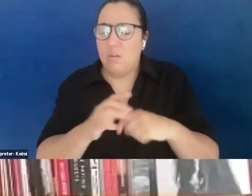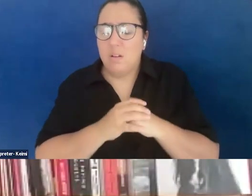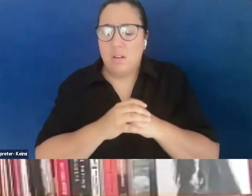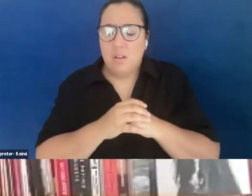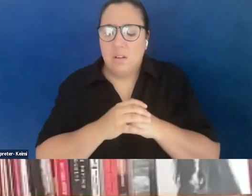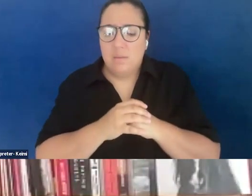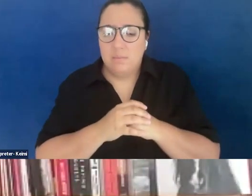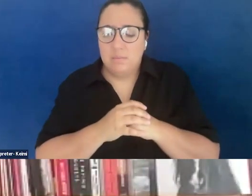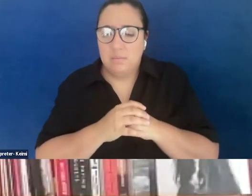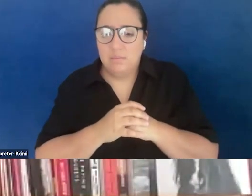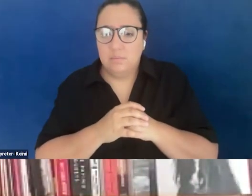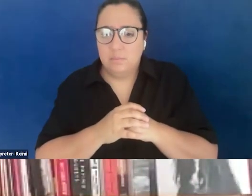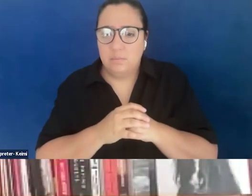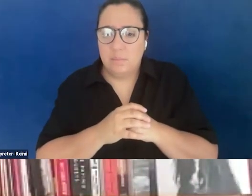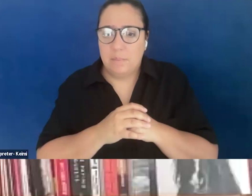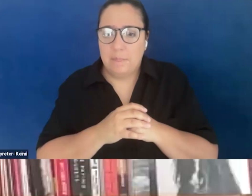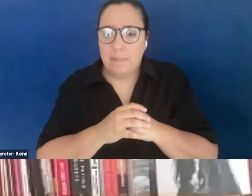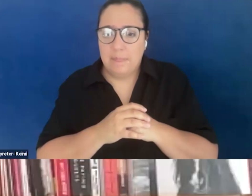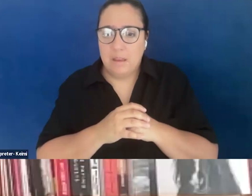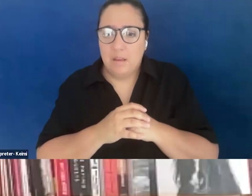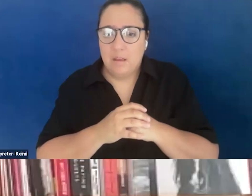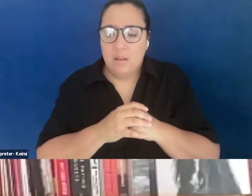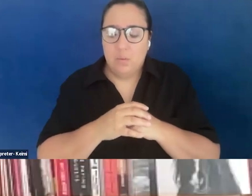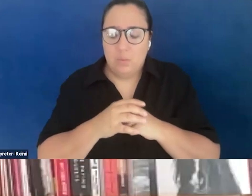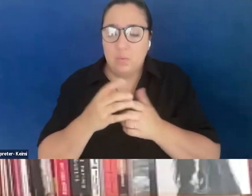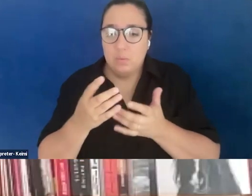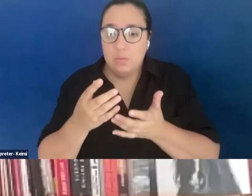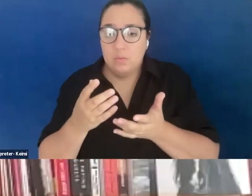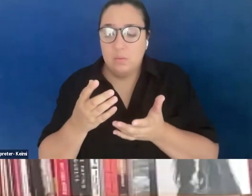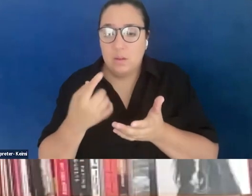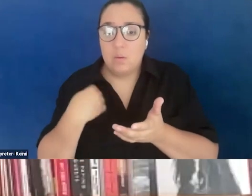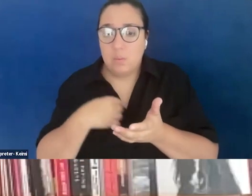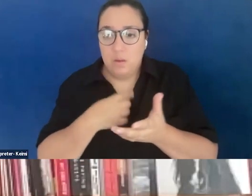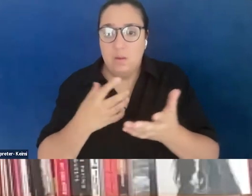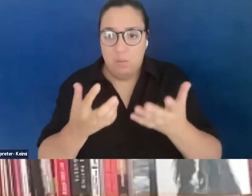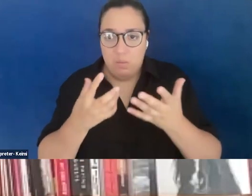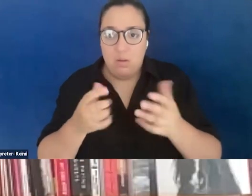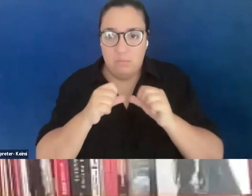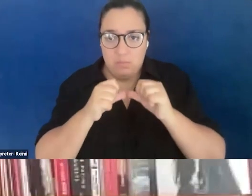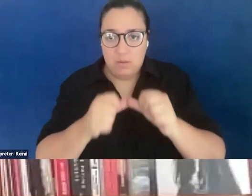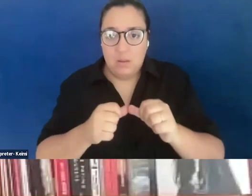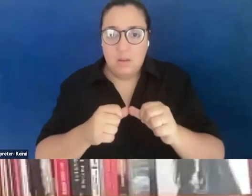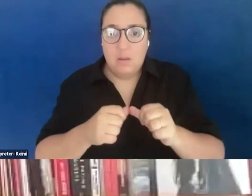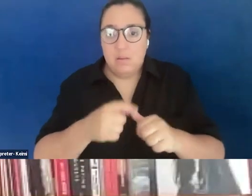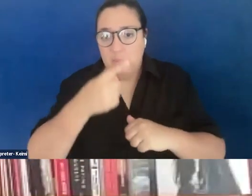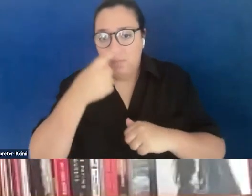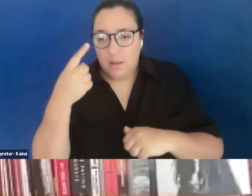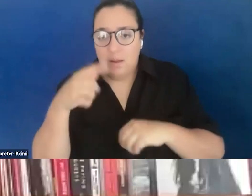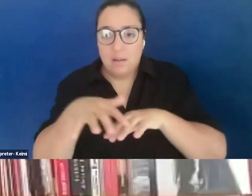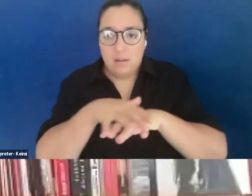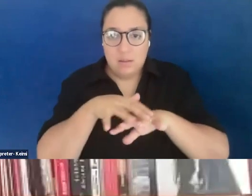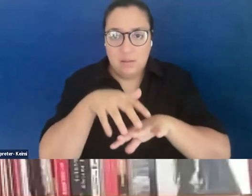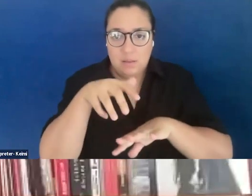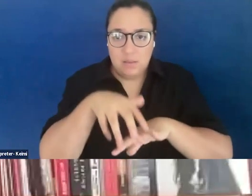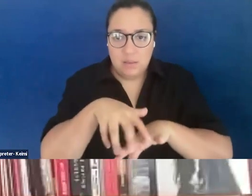deepened our resolve that the work that we wanted to do as Black and Indigenous feminists to challenge what the settler